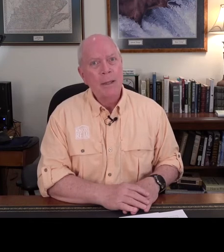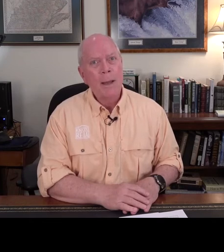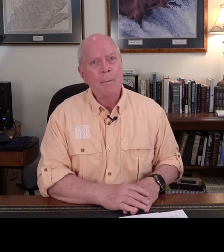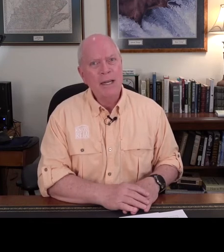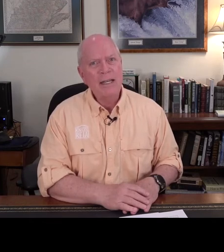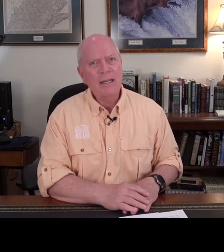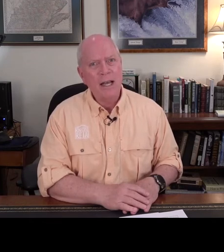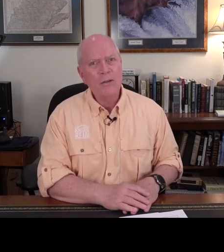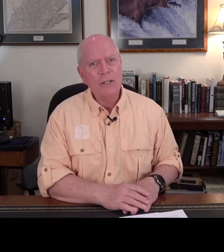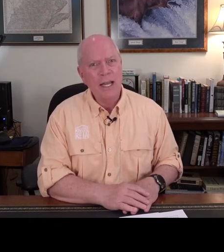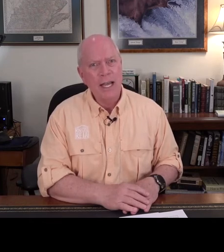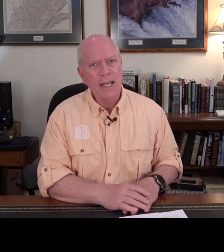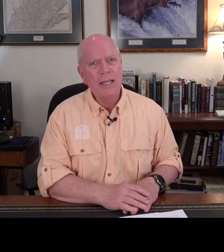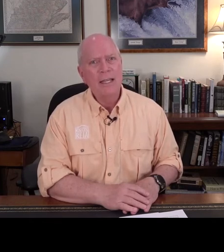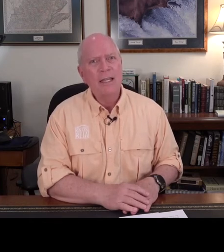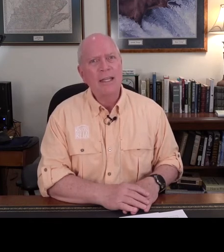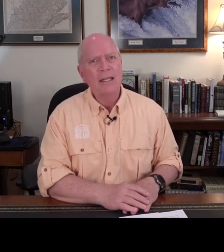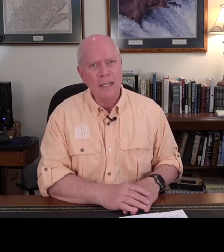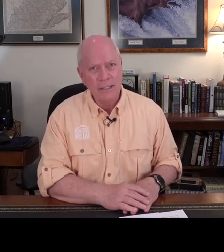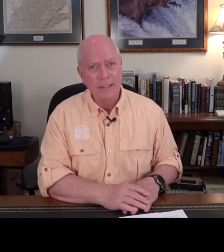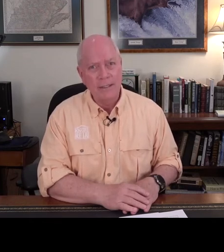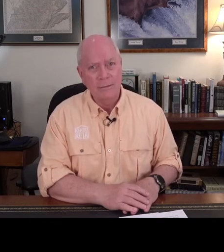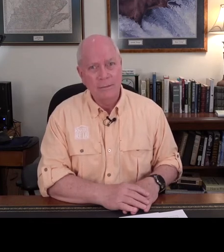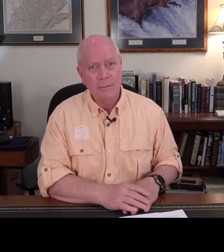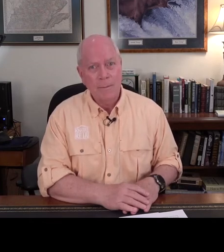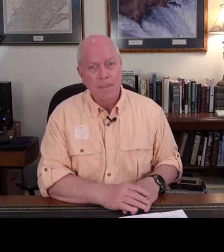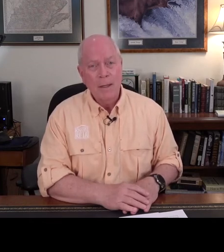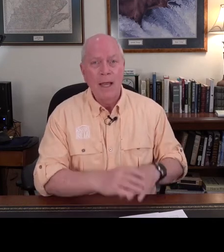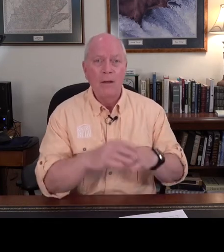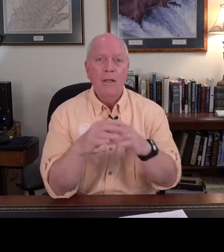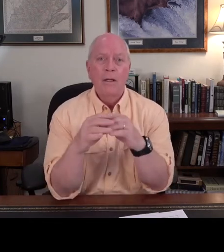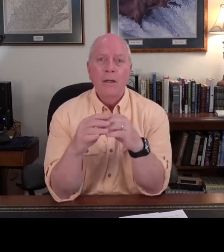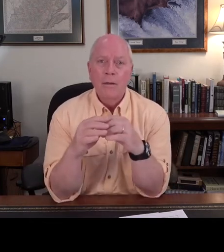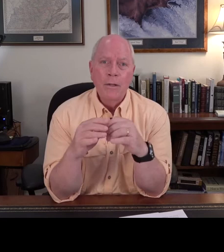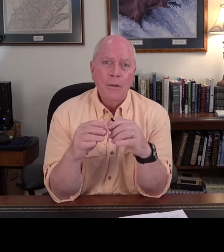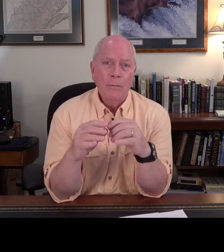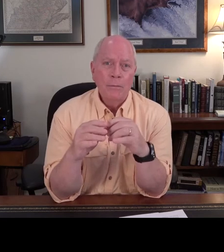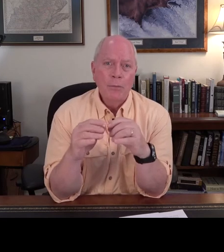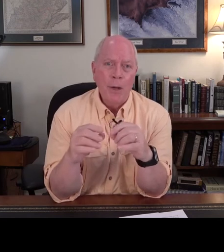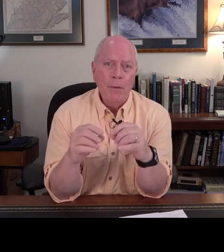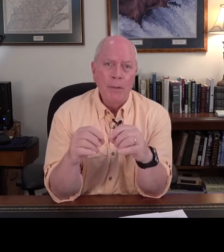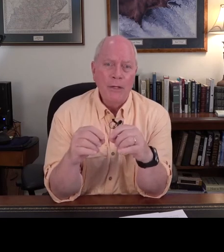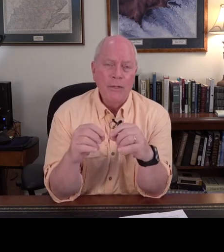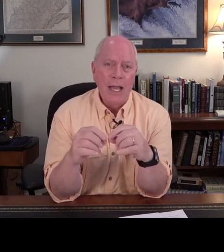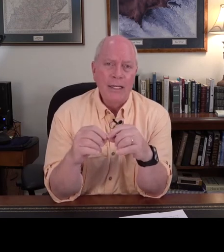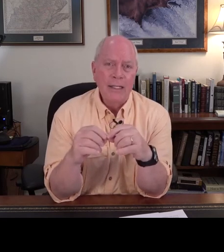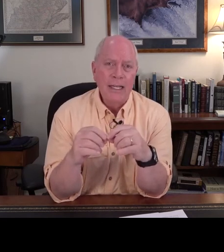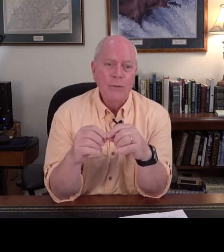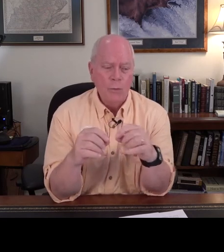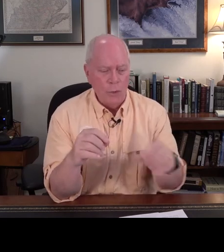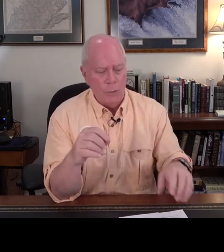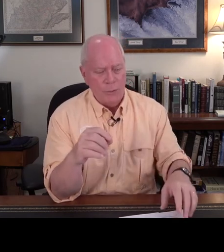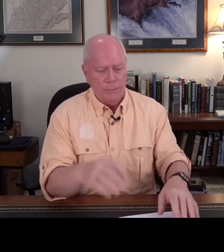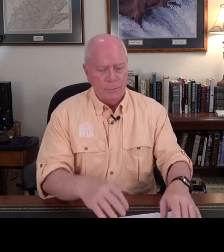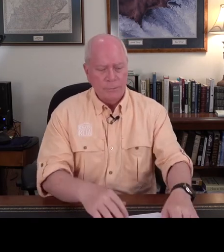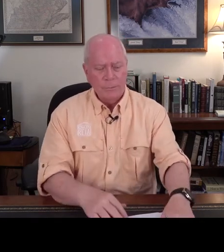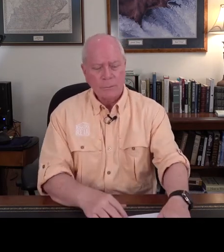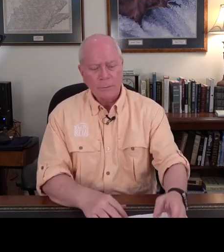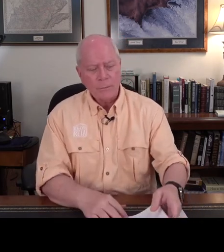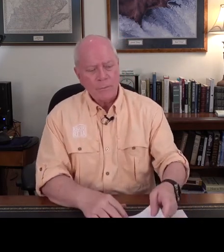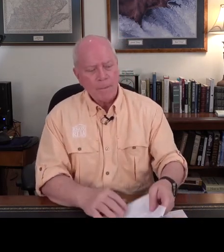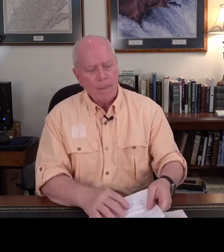math a million dollars a day in losses now the other problem is that these rooms